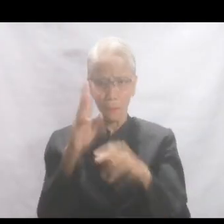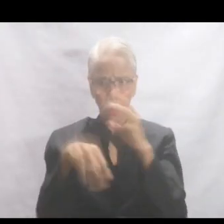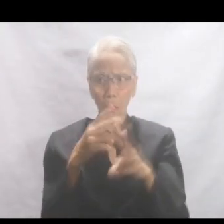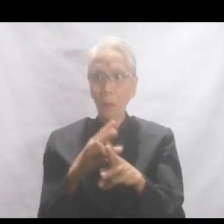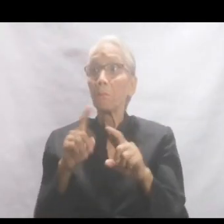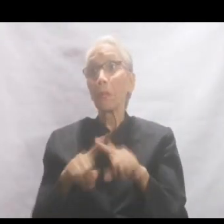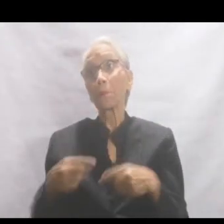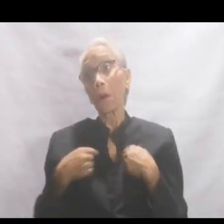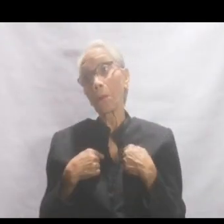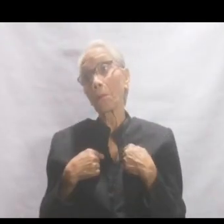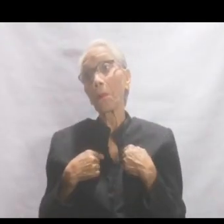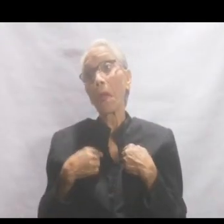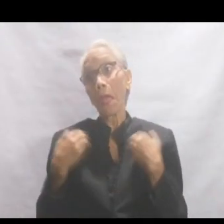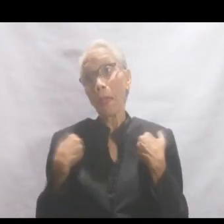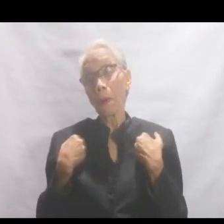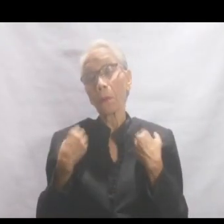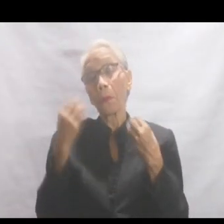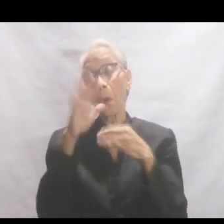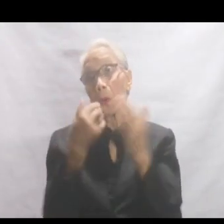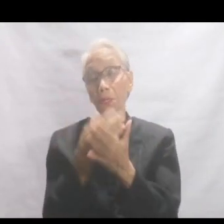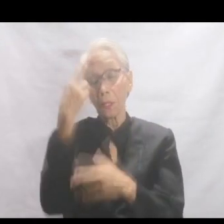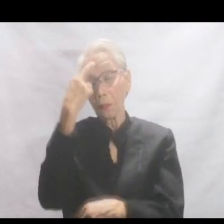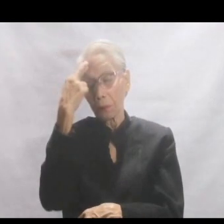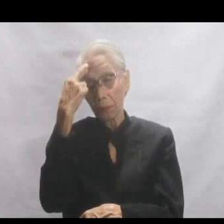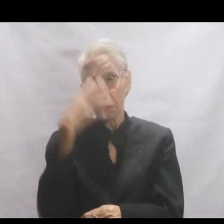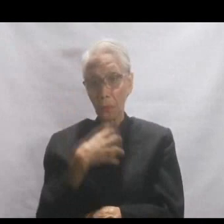I have all the reasons to complain.